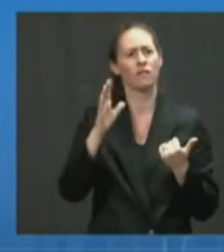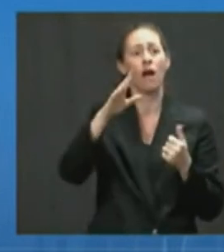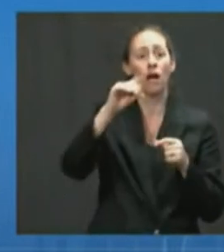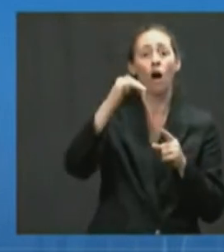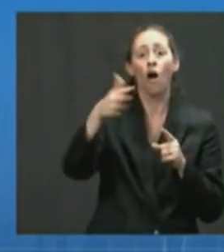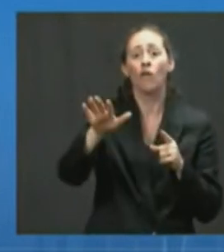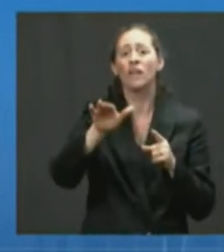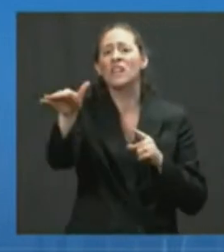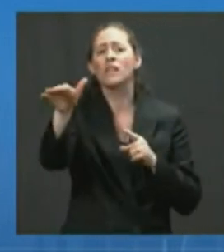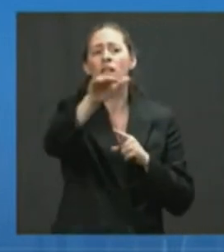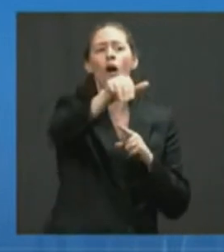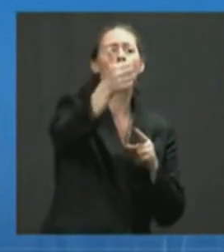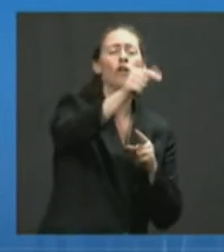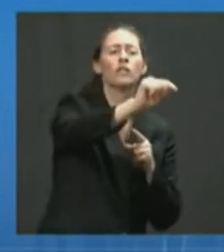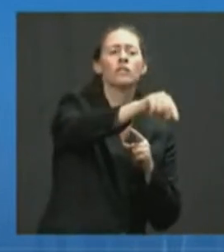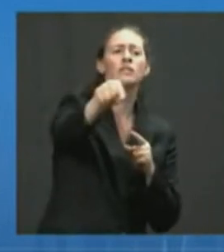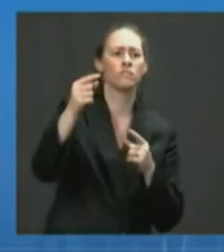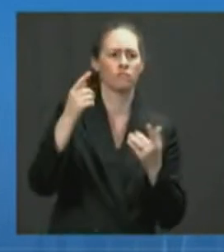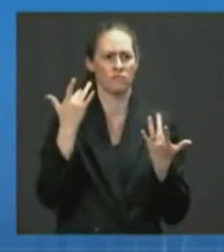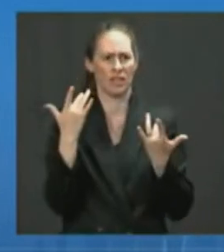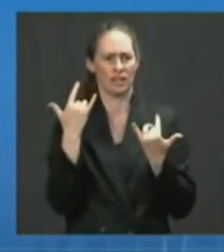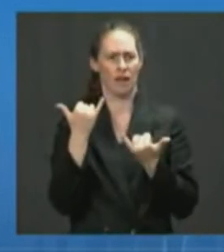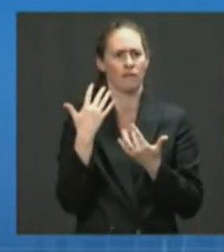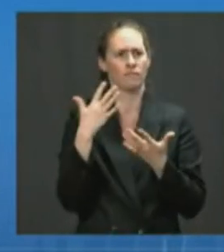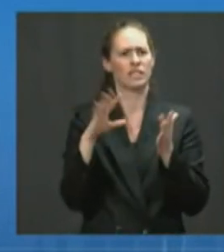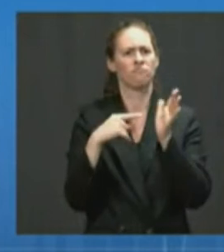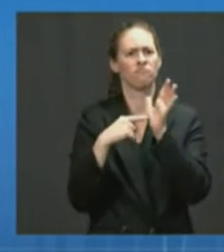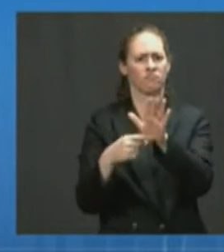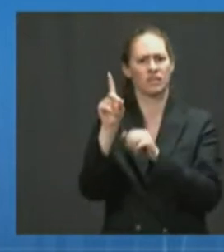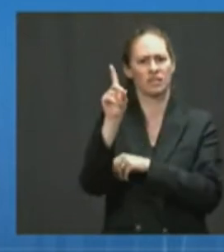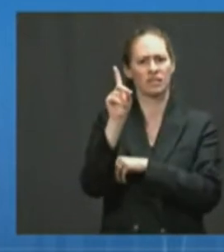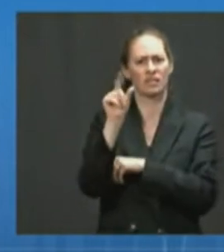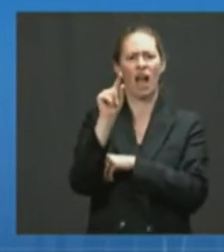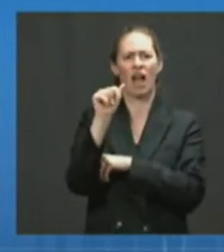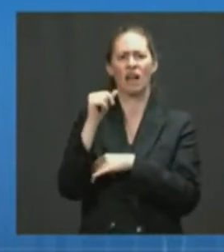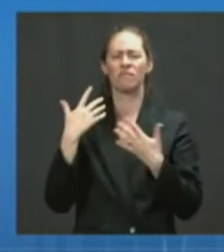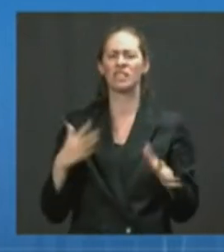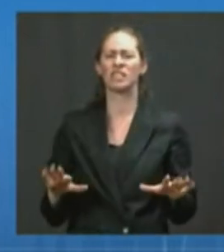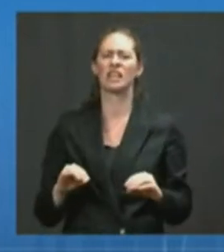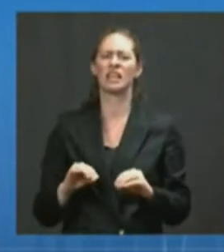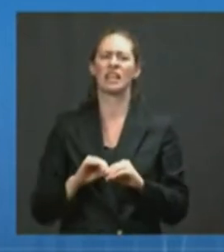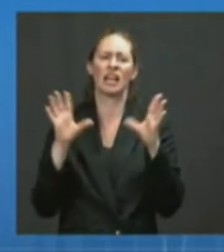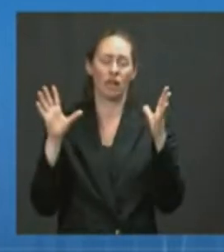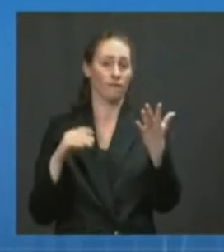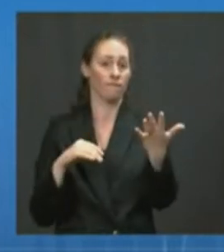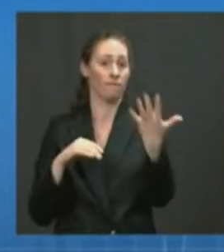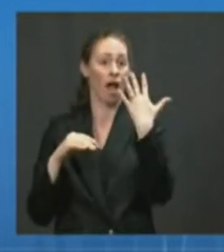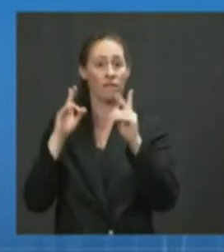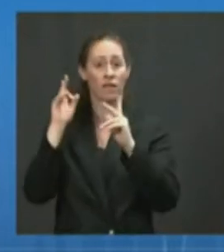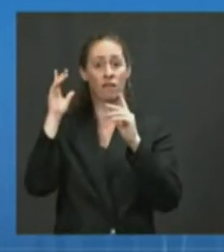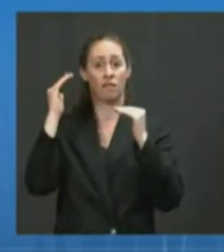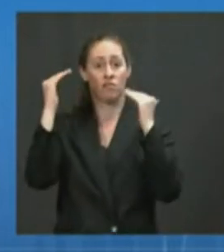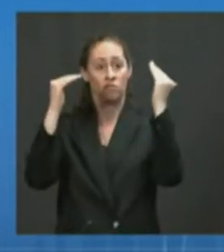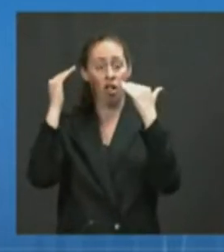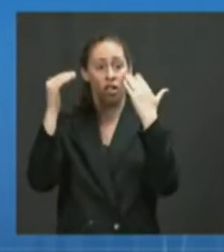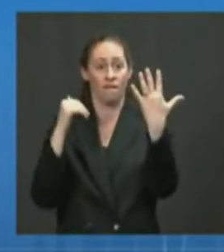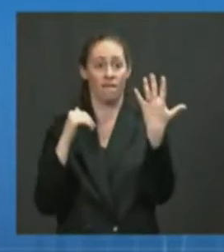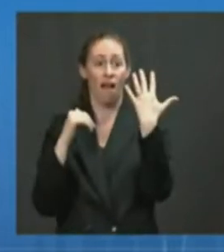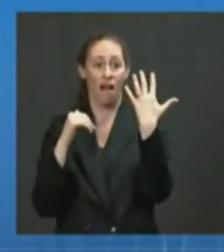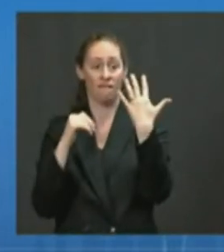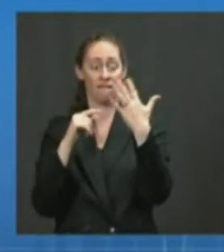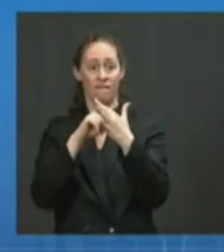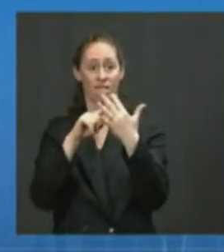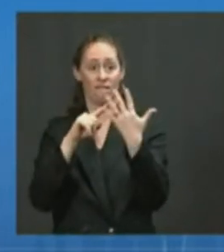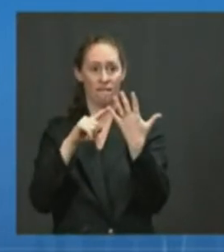underscored by recent data, which found that one out of five adults who were unsure about the vaccine in January have now been